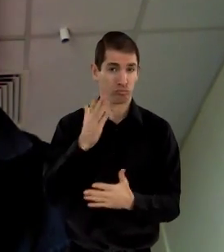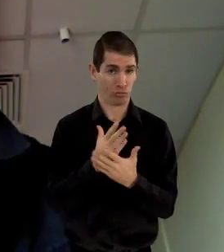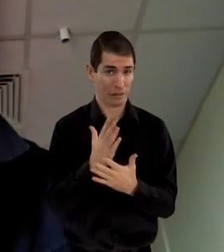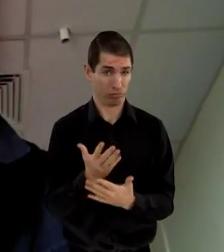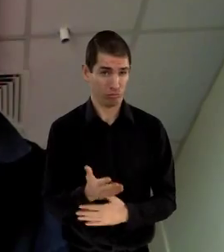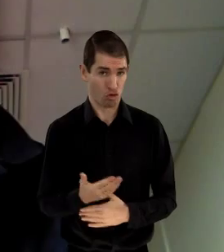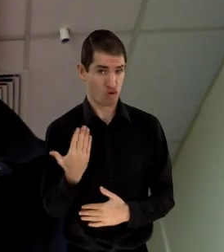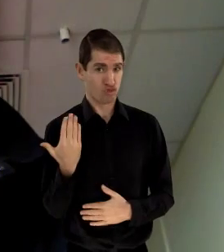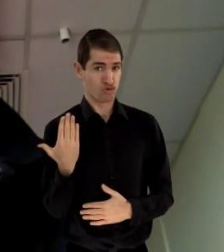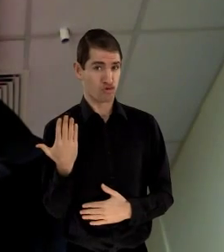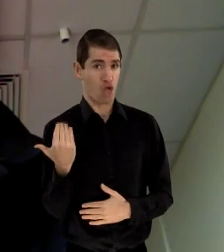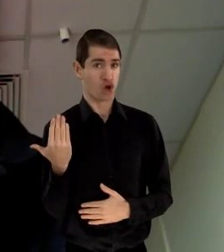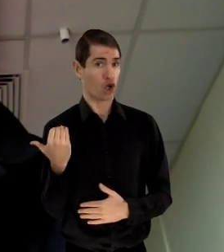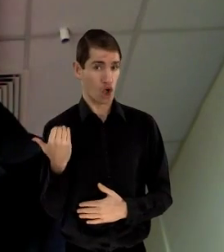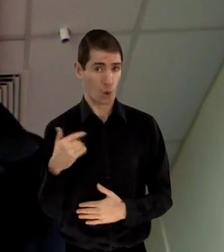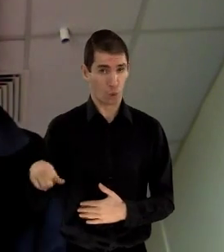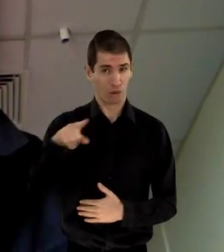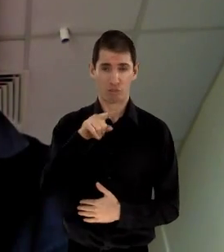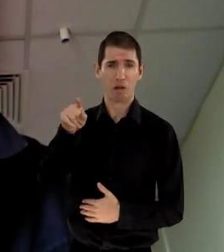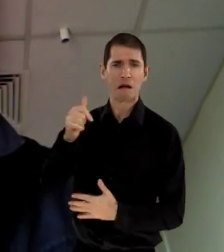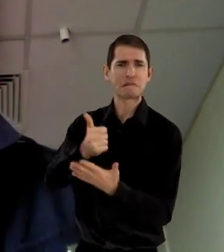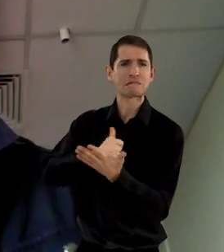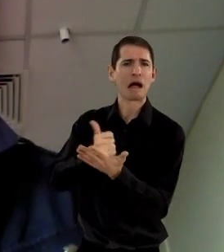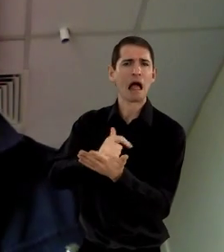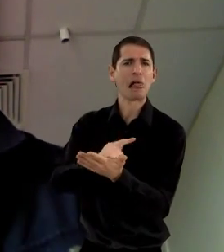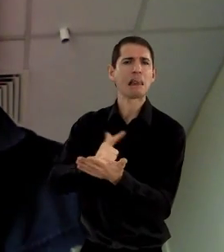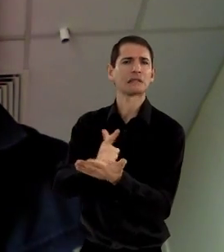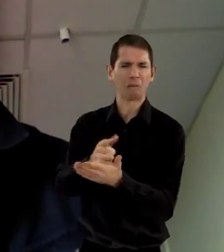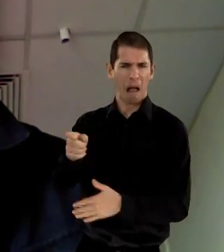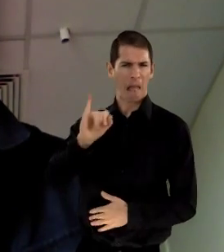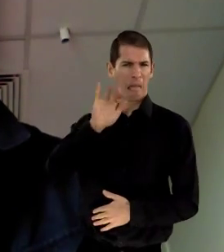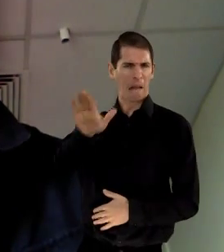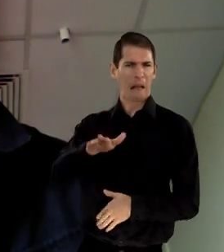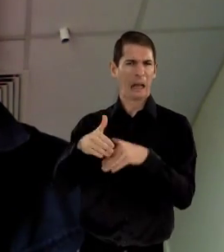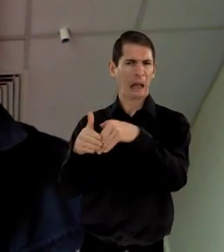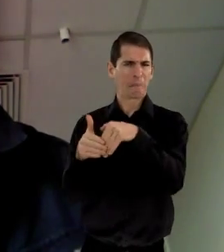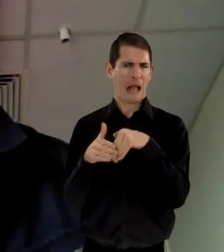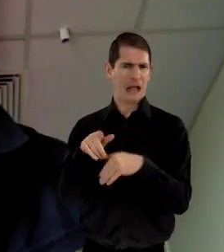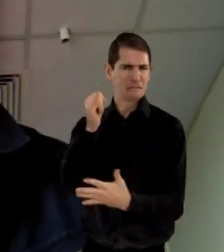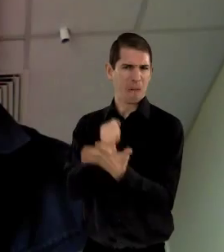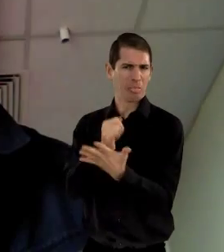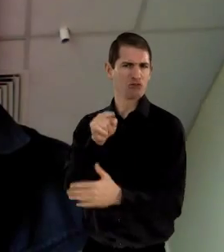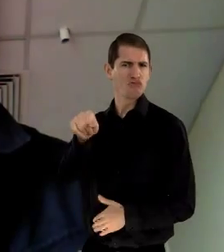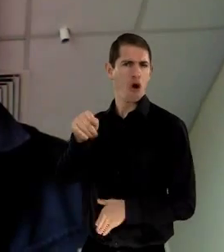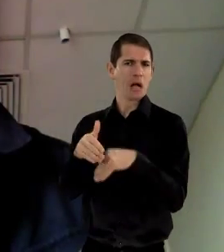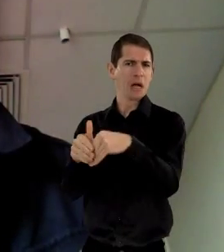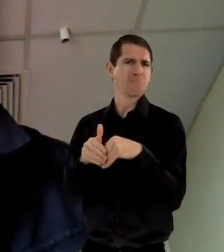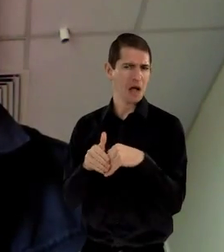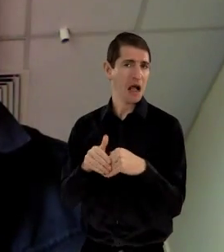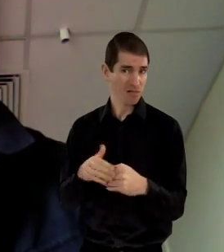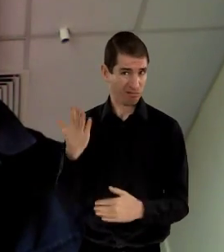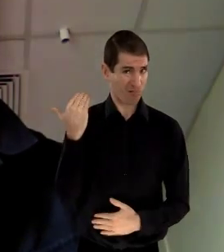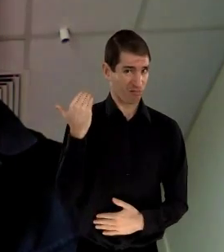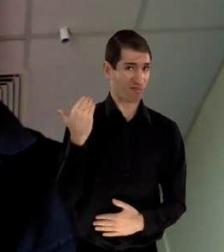time. It's not too long ago, for example, that gay and lesbian people were